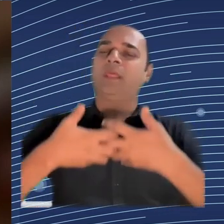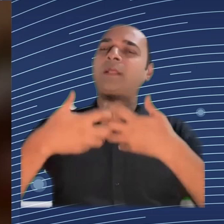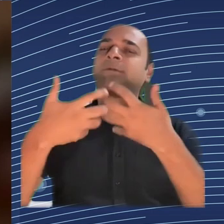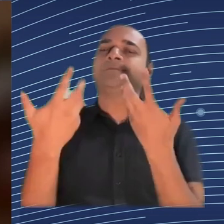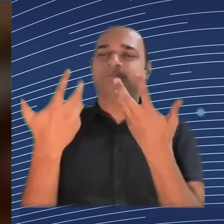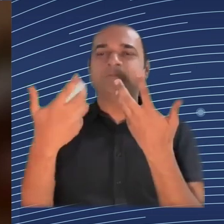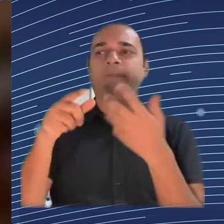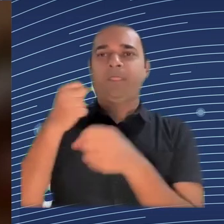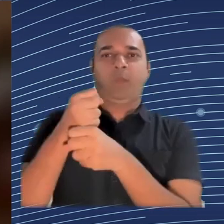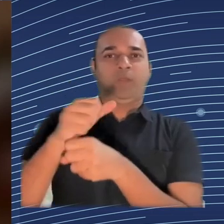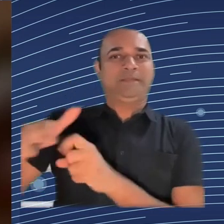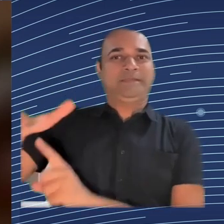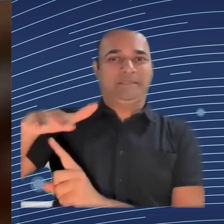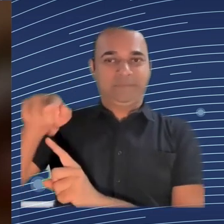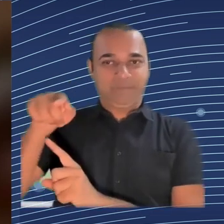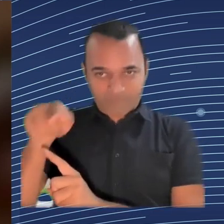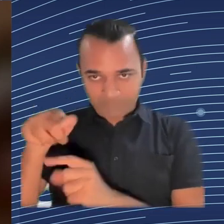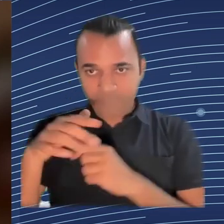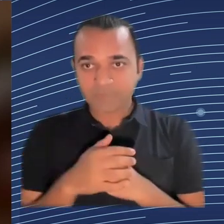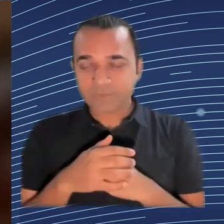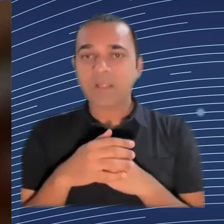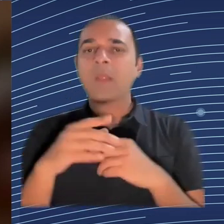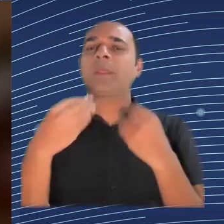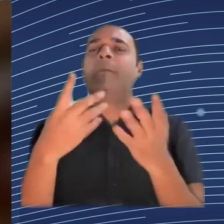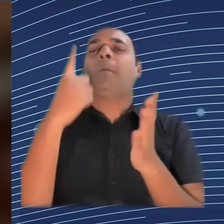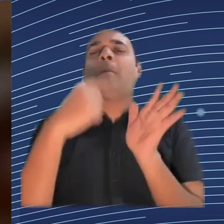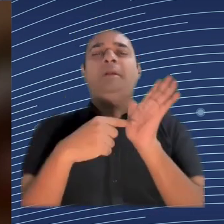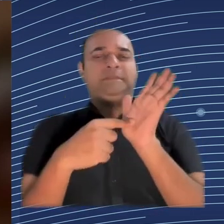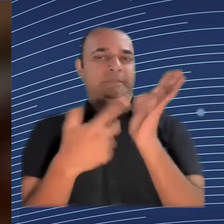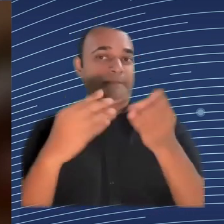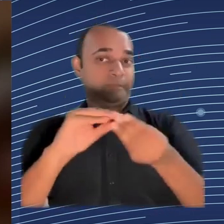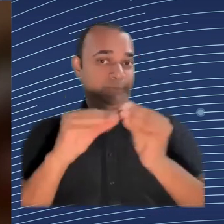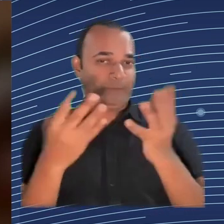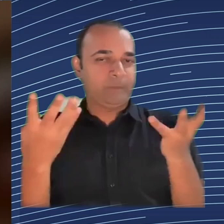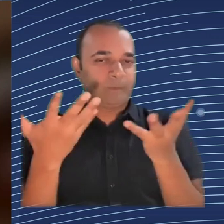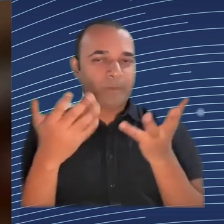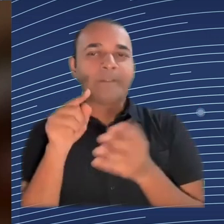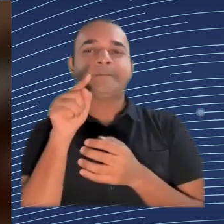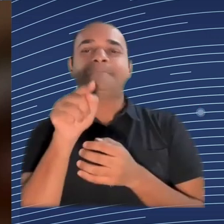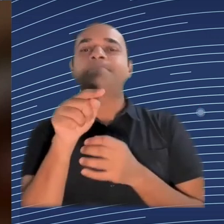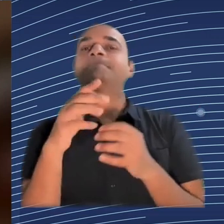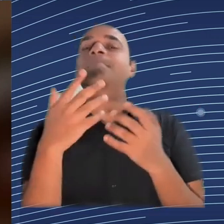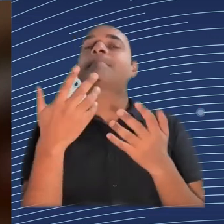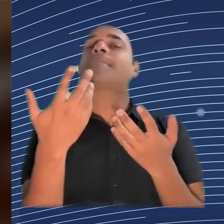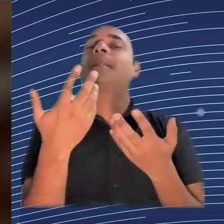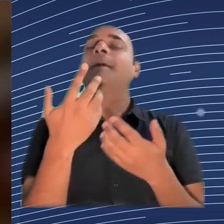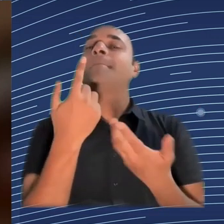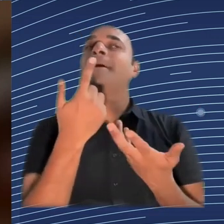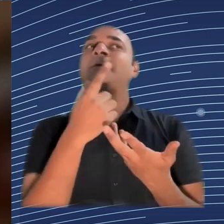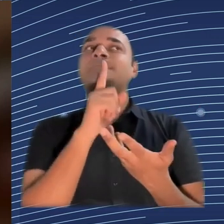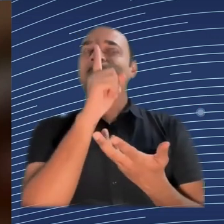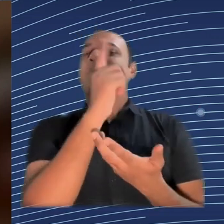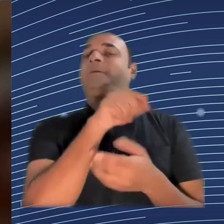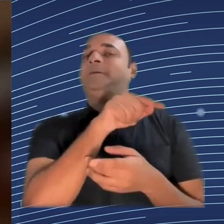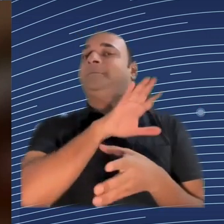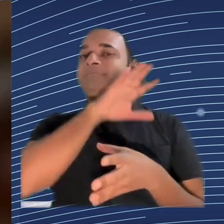automated tool for internal hiring processes and for the internal job market with an automated system